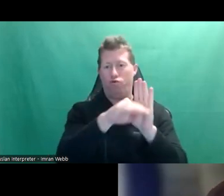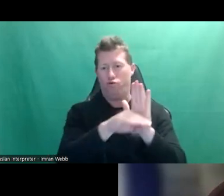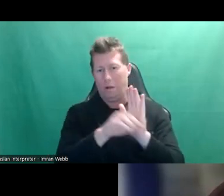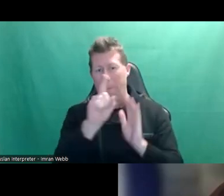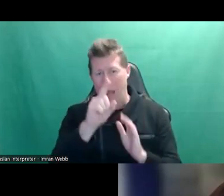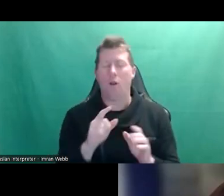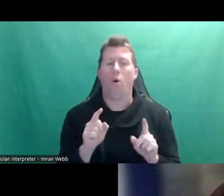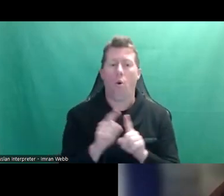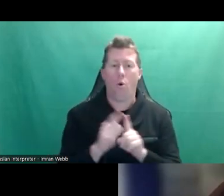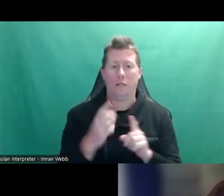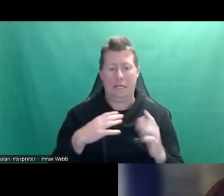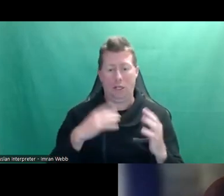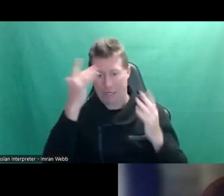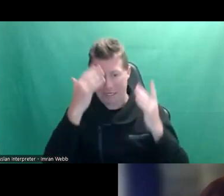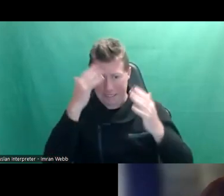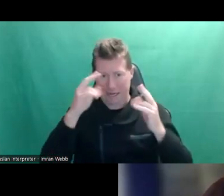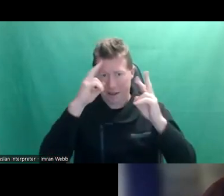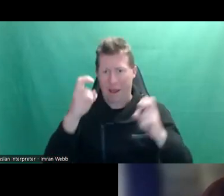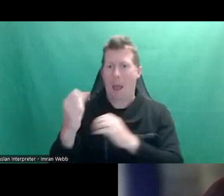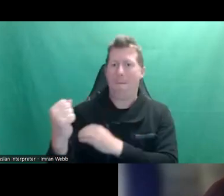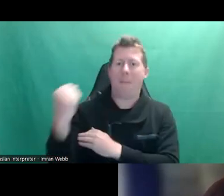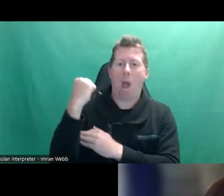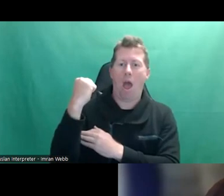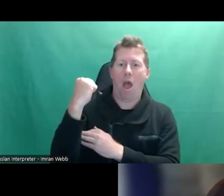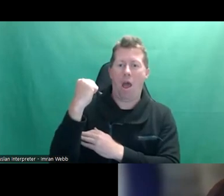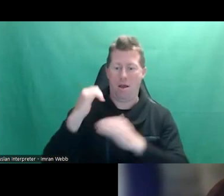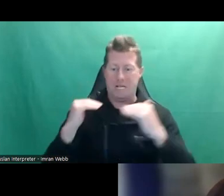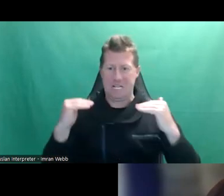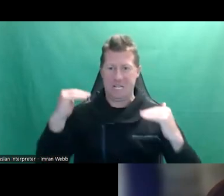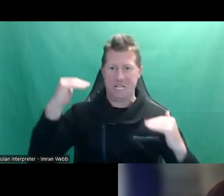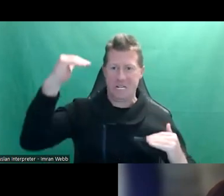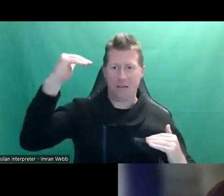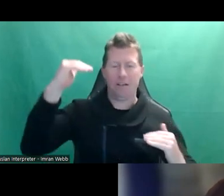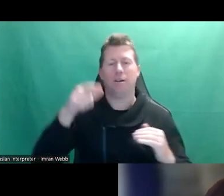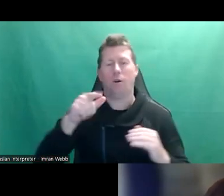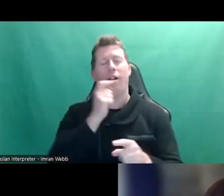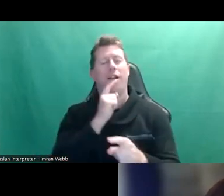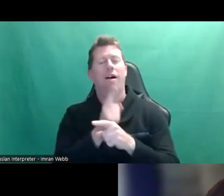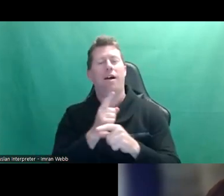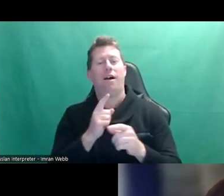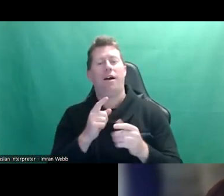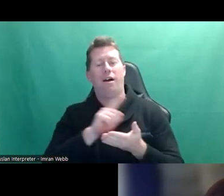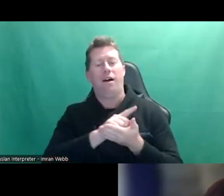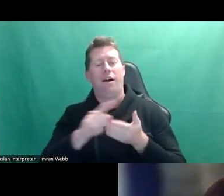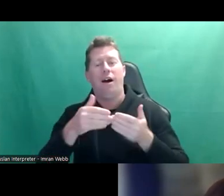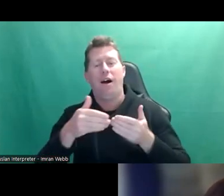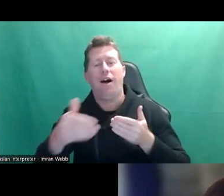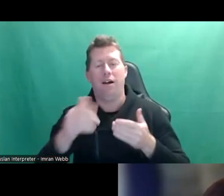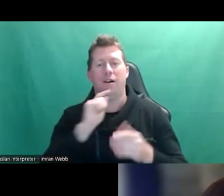need to consider power. And we'll be talking about that, I think, as we progress through this, through this webinar,